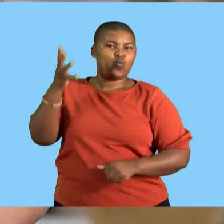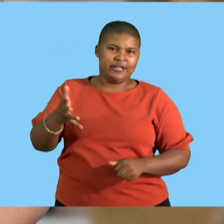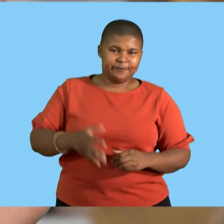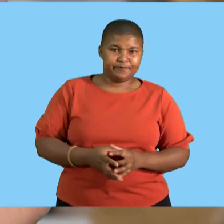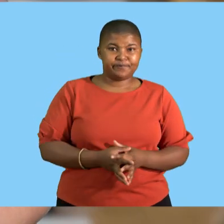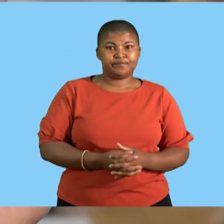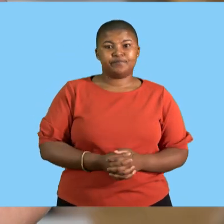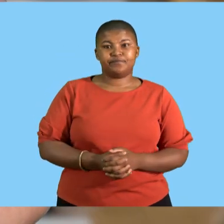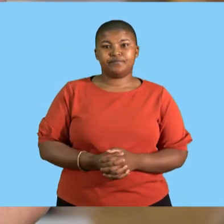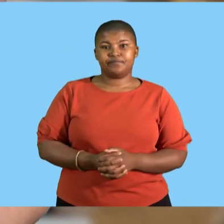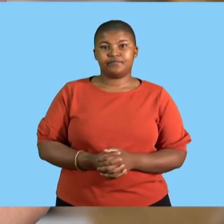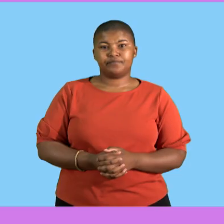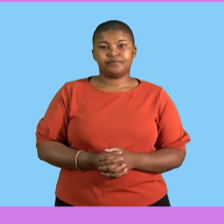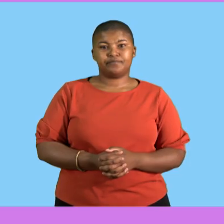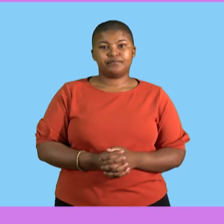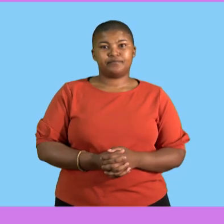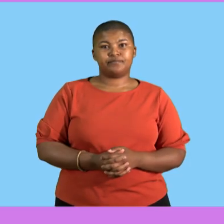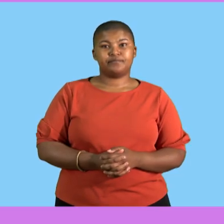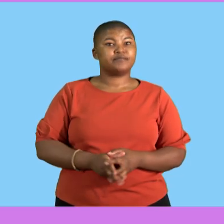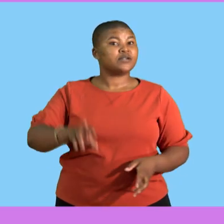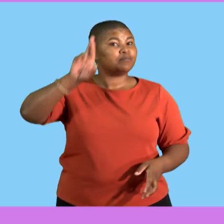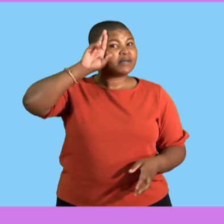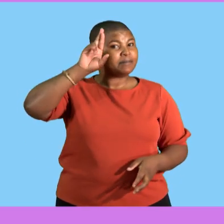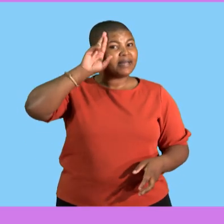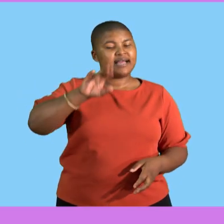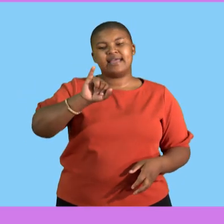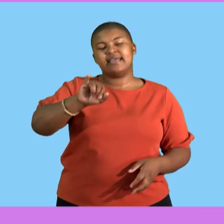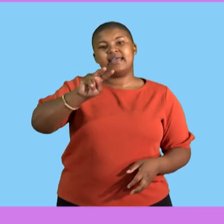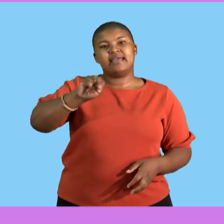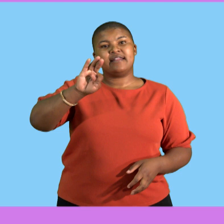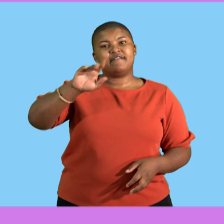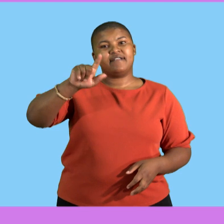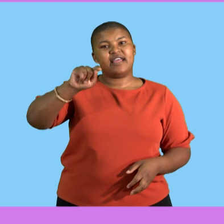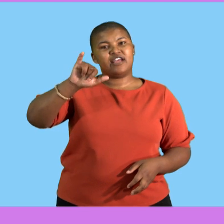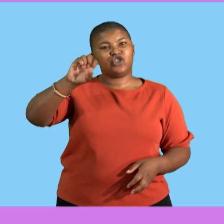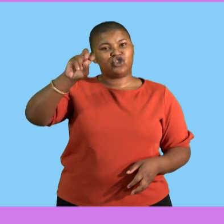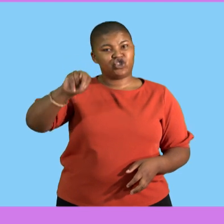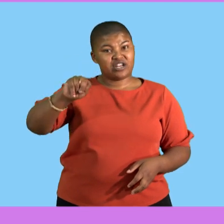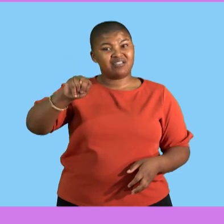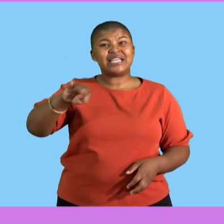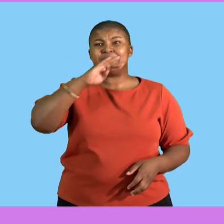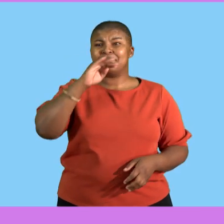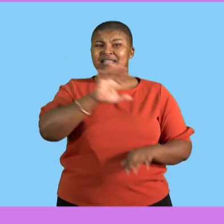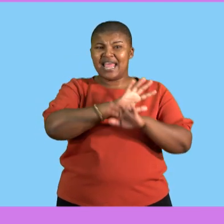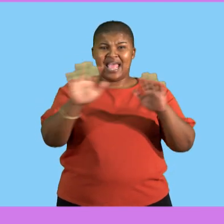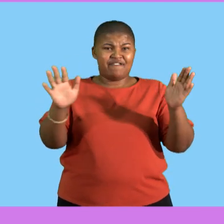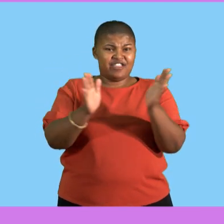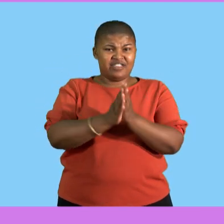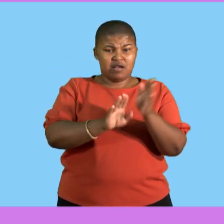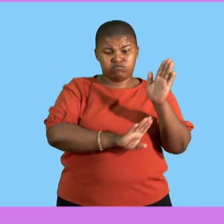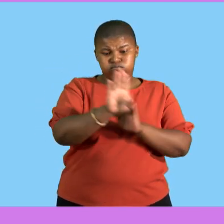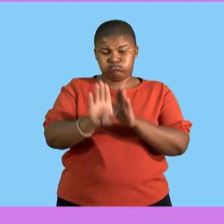Now, remember the inflation rate does not mean that every item in the basket has risen